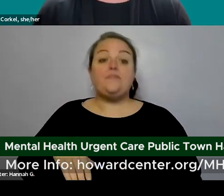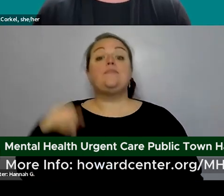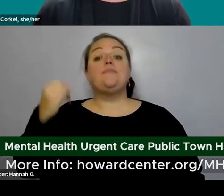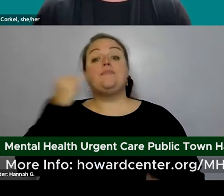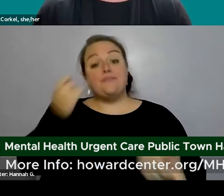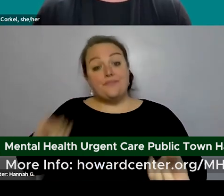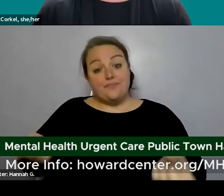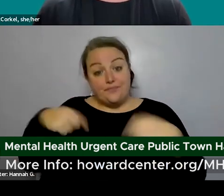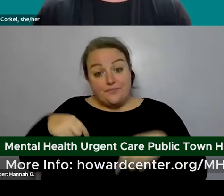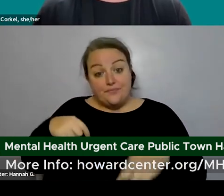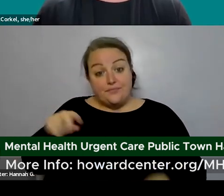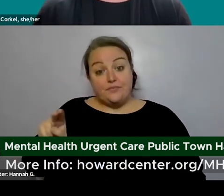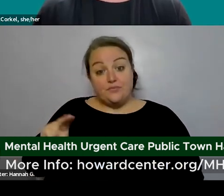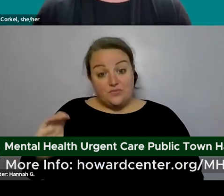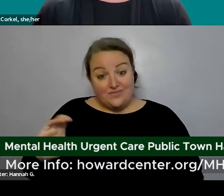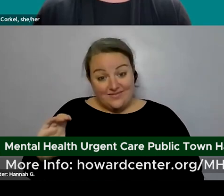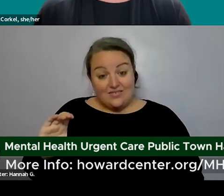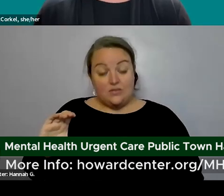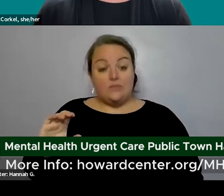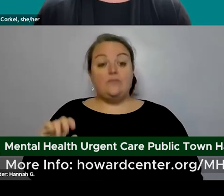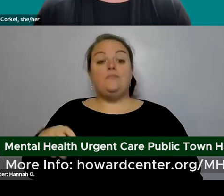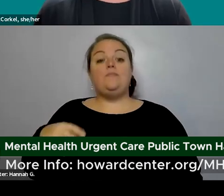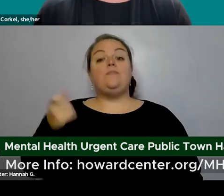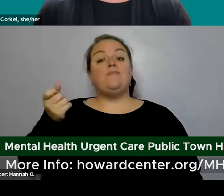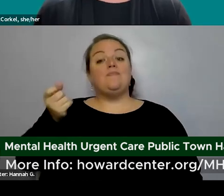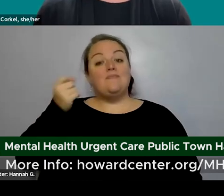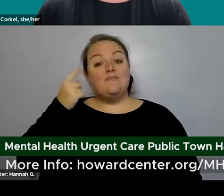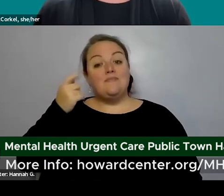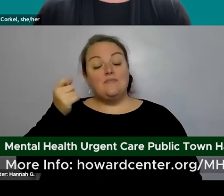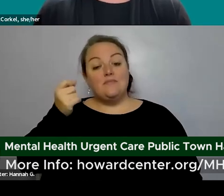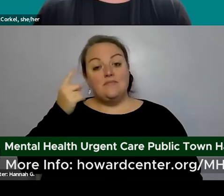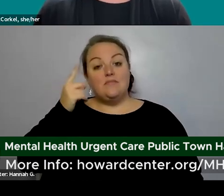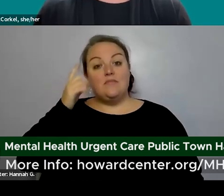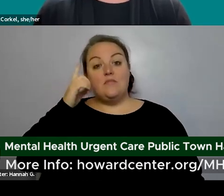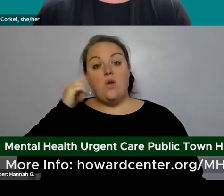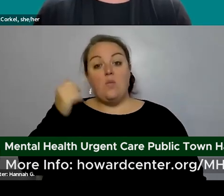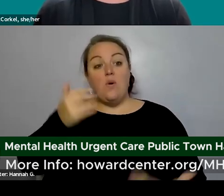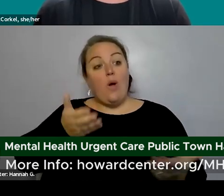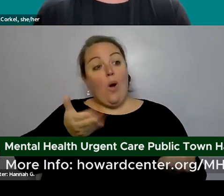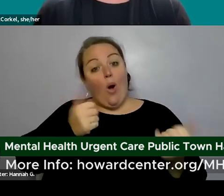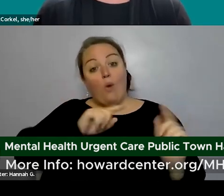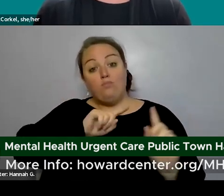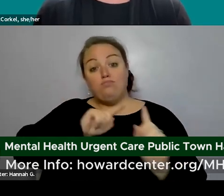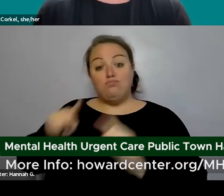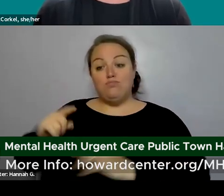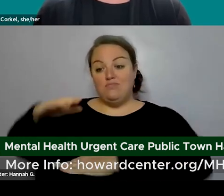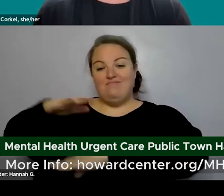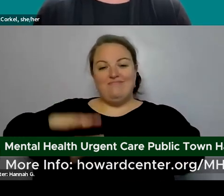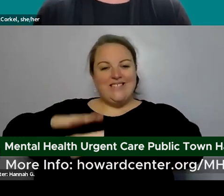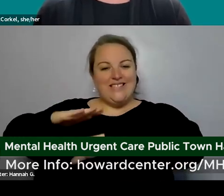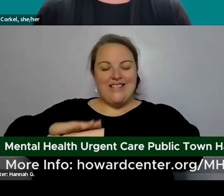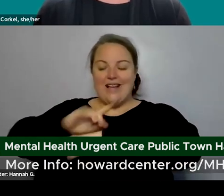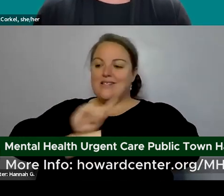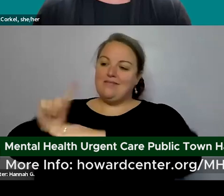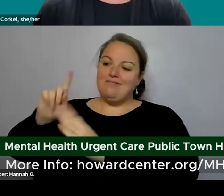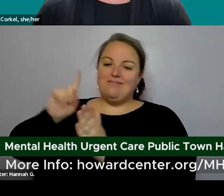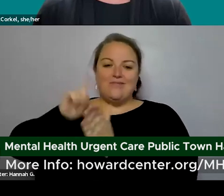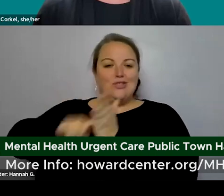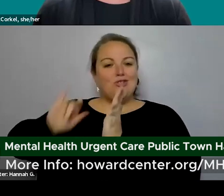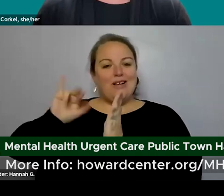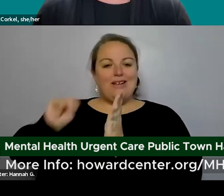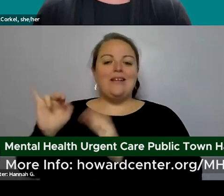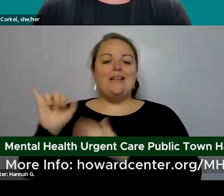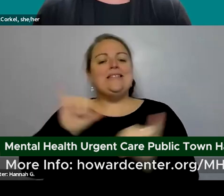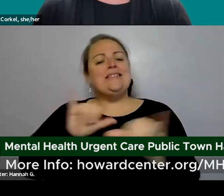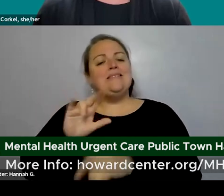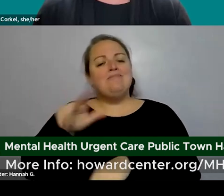health urgent care they will be directed to um check in with reception just like when you typically go to a